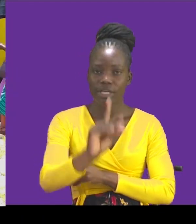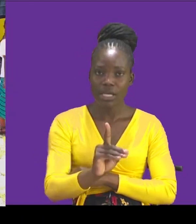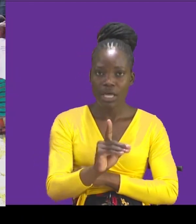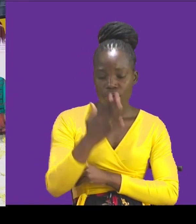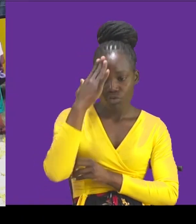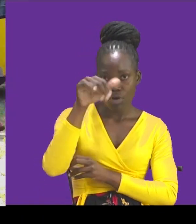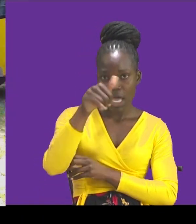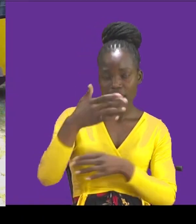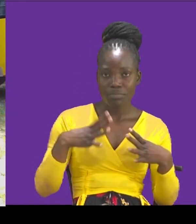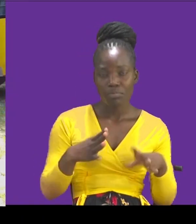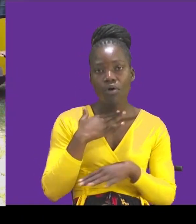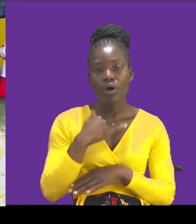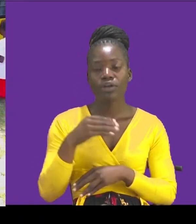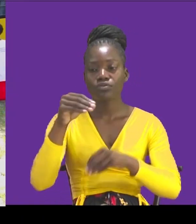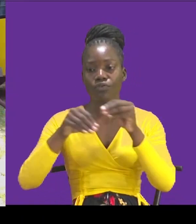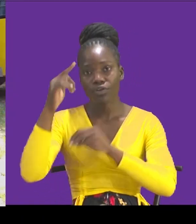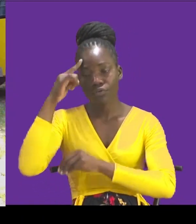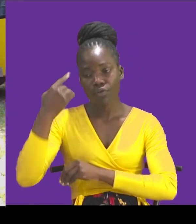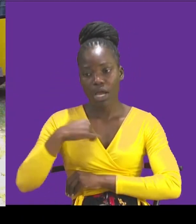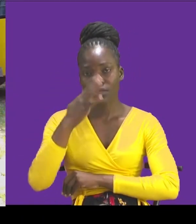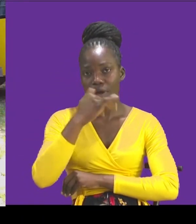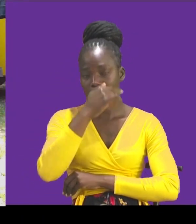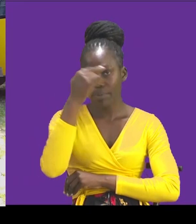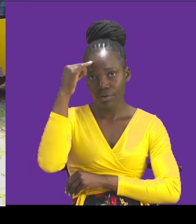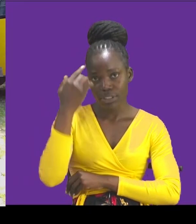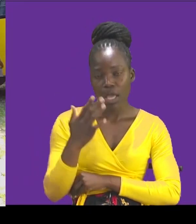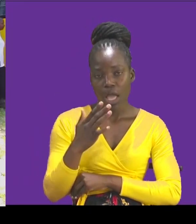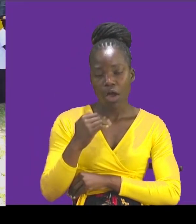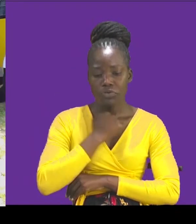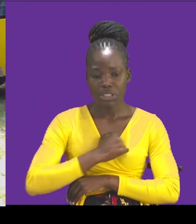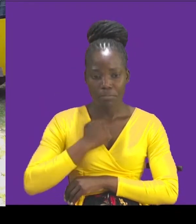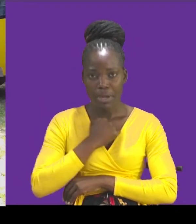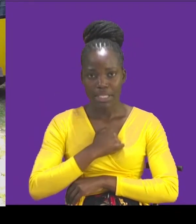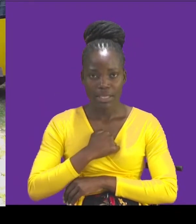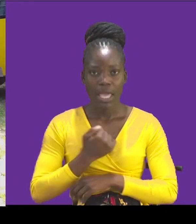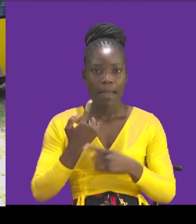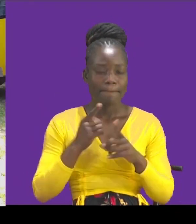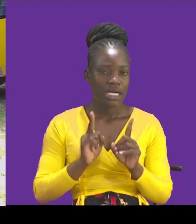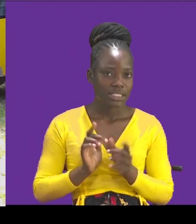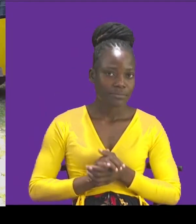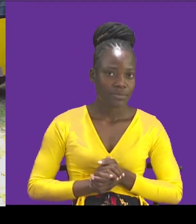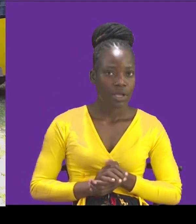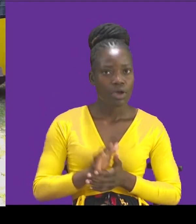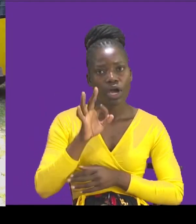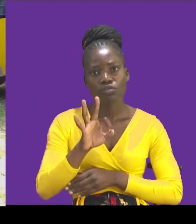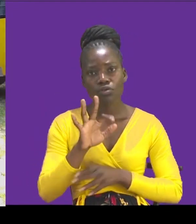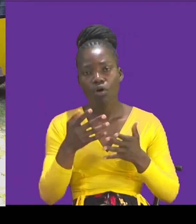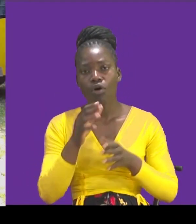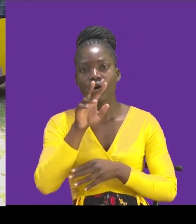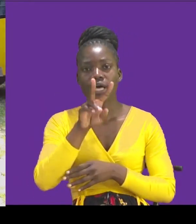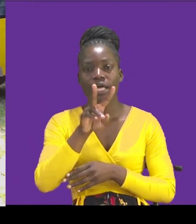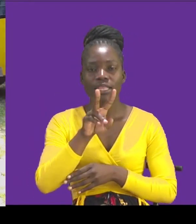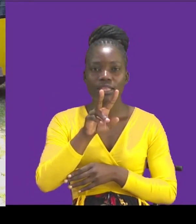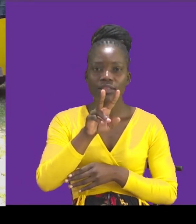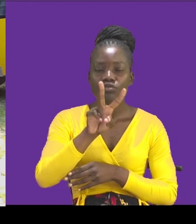some people may like to vote for us because of their way we are sympathy. I thought if we were two or three, we are dividing those